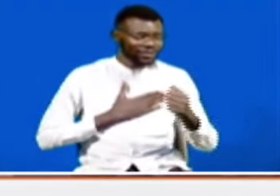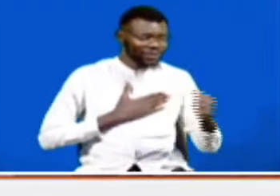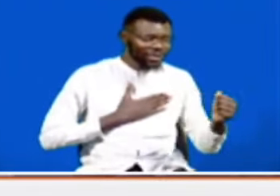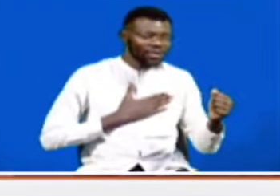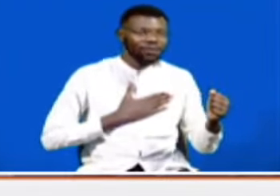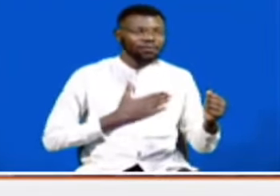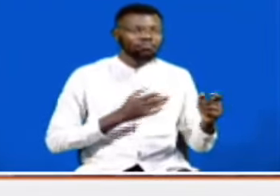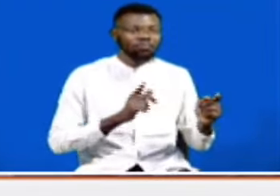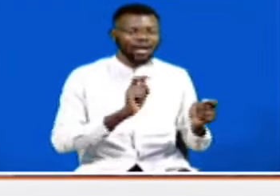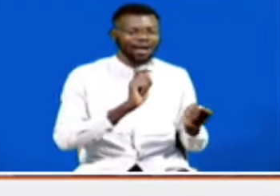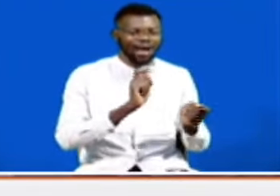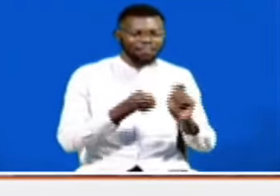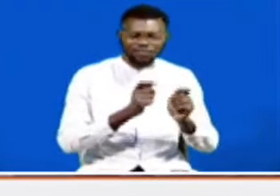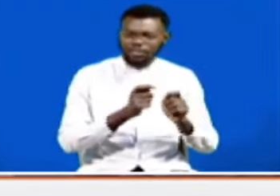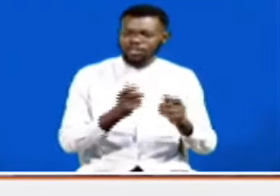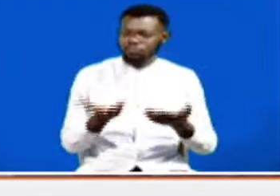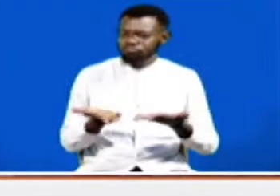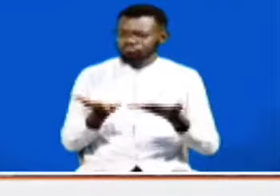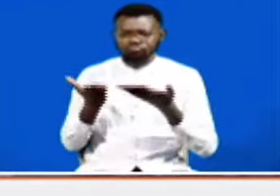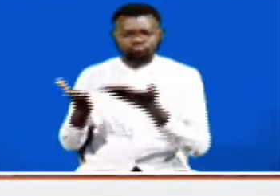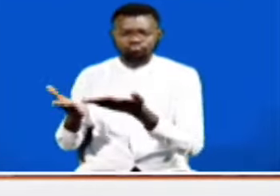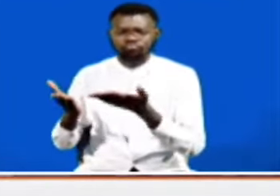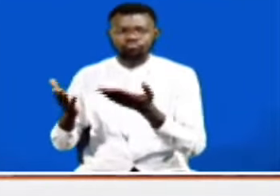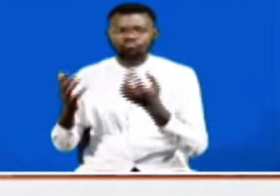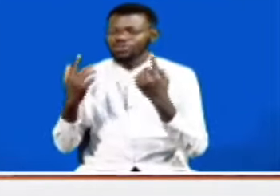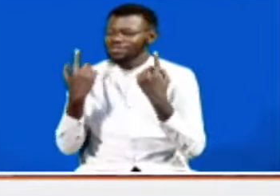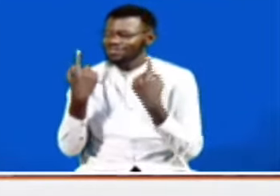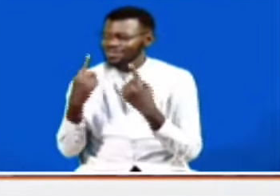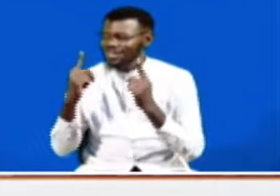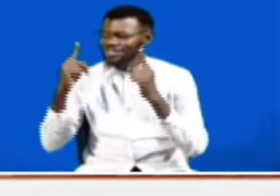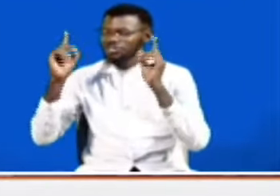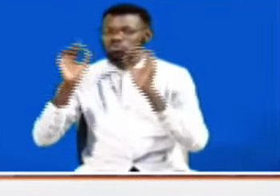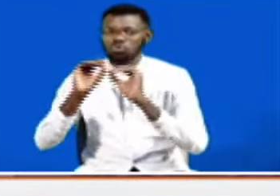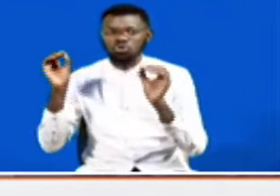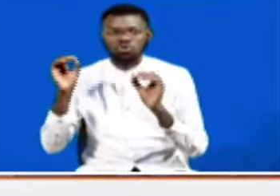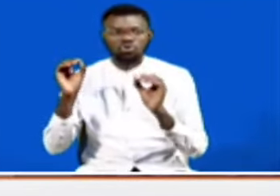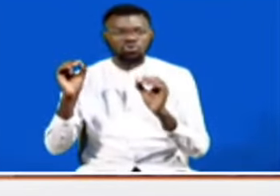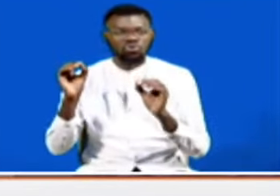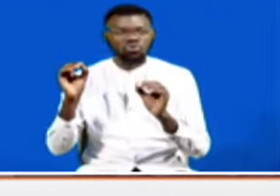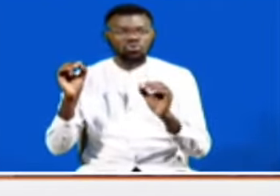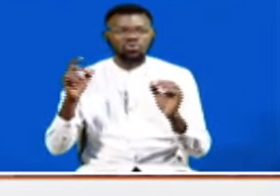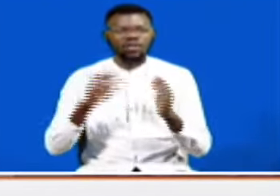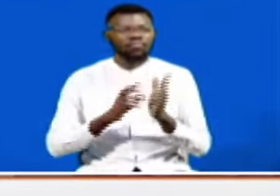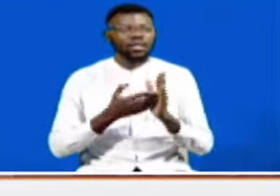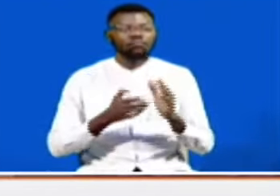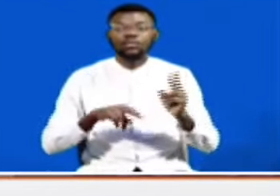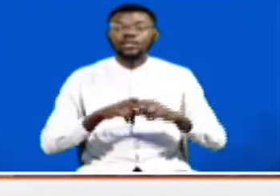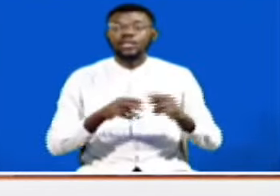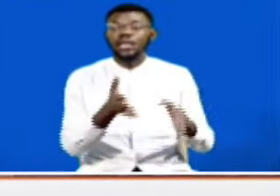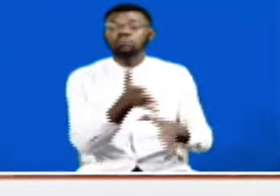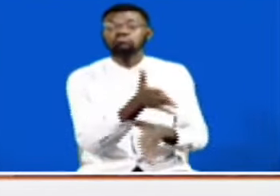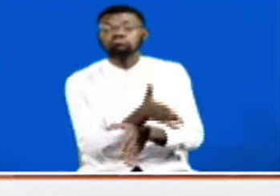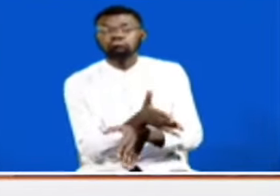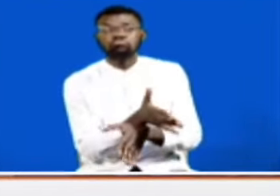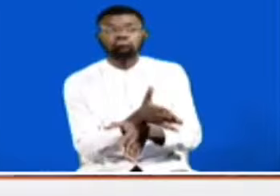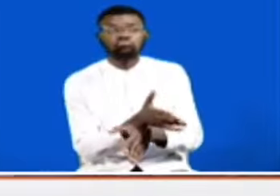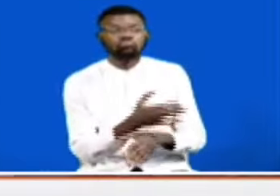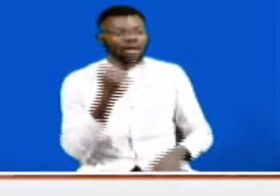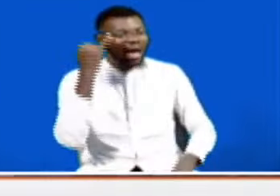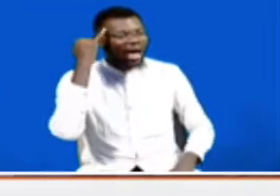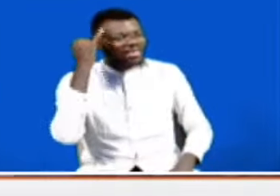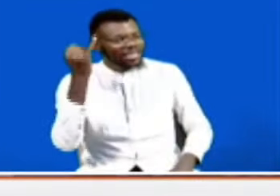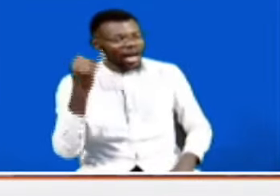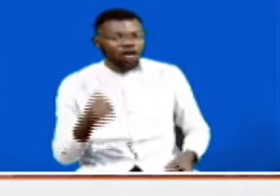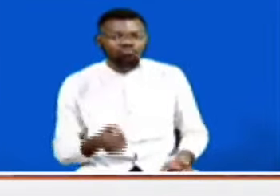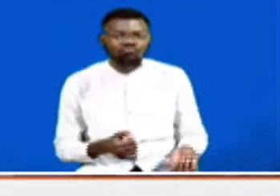side that must sell through. So we realized that we were going to sit there. You were going to raise it. It was going to be defeated.